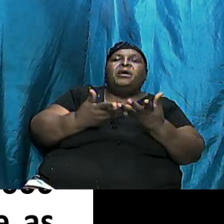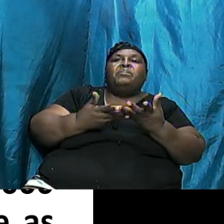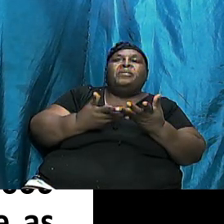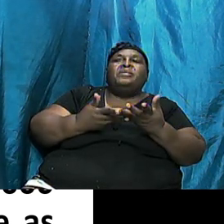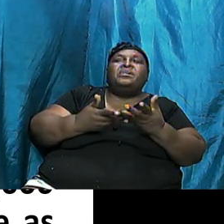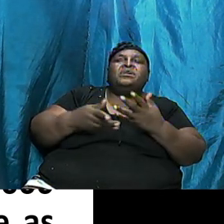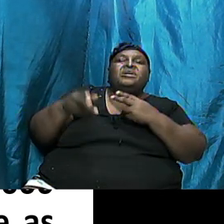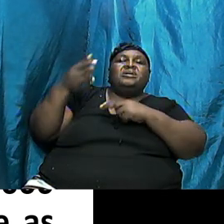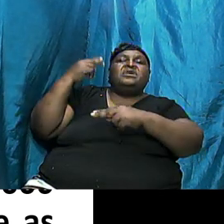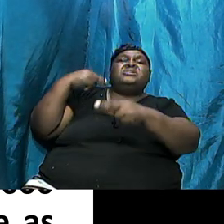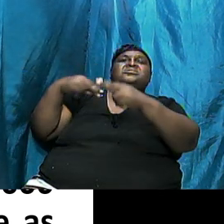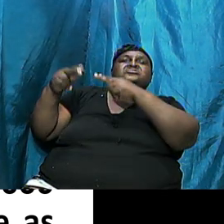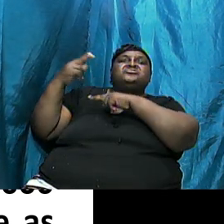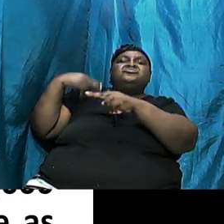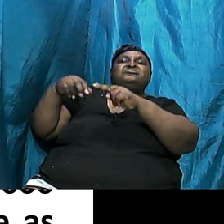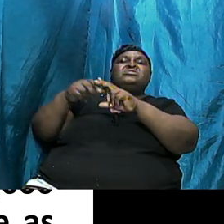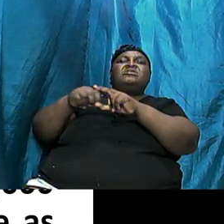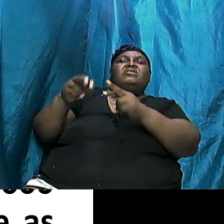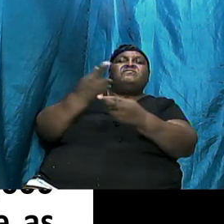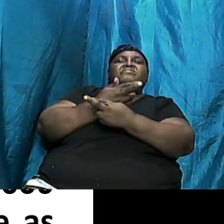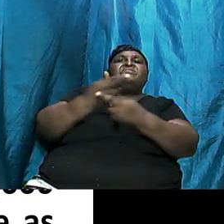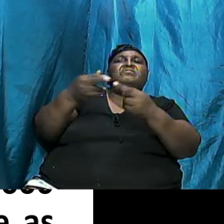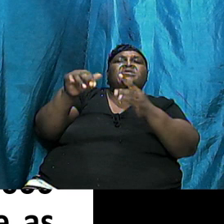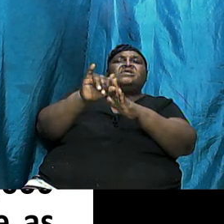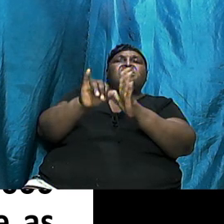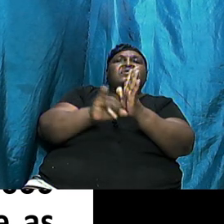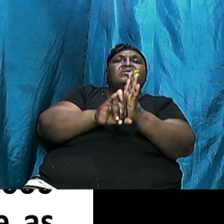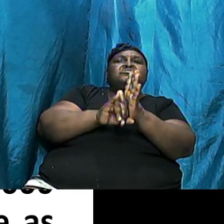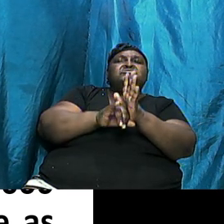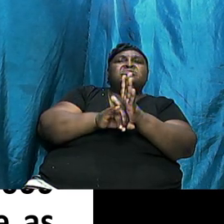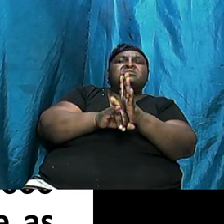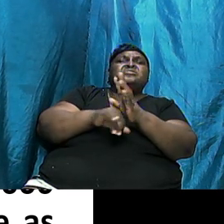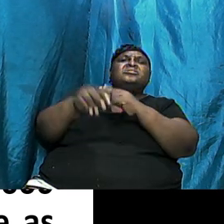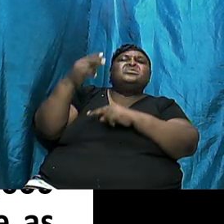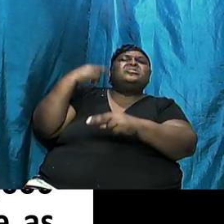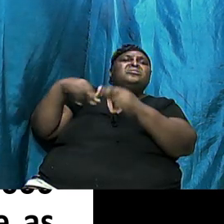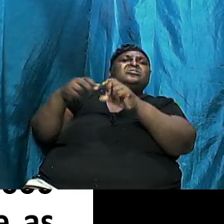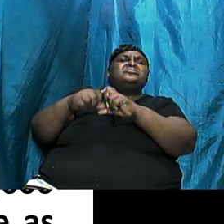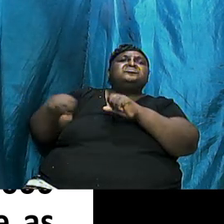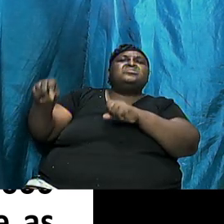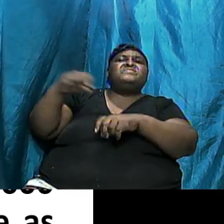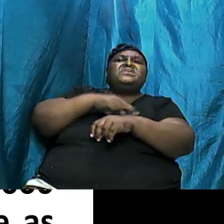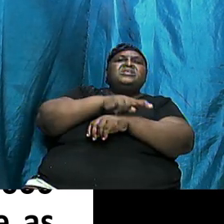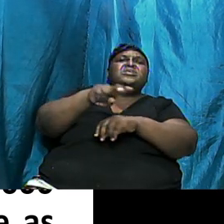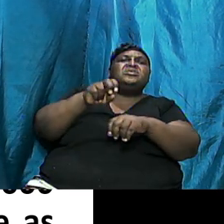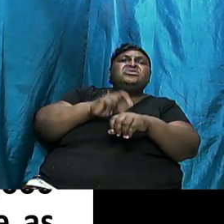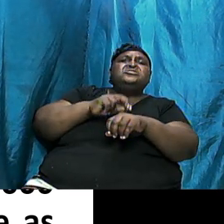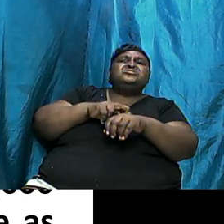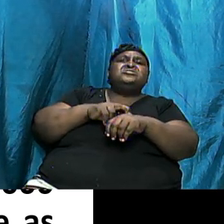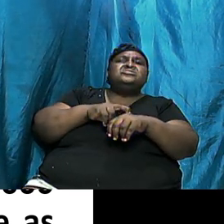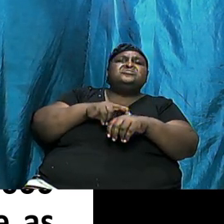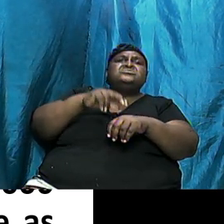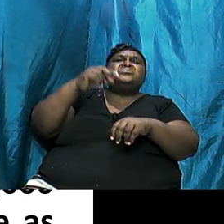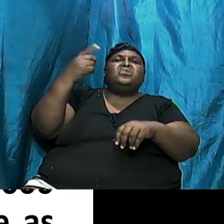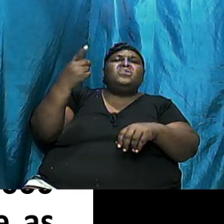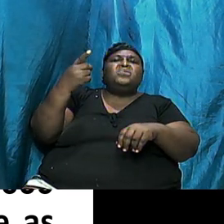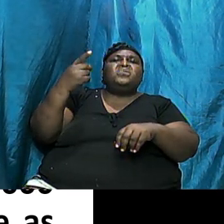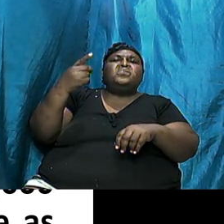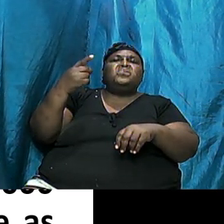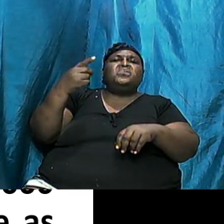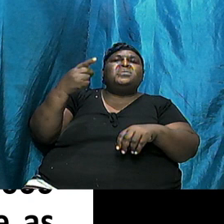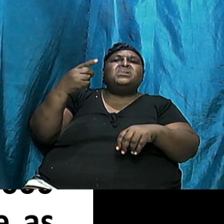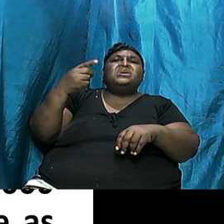Is Mainly A History Of Redemption So More Time Is Given